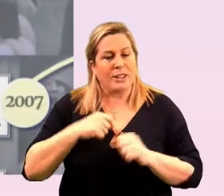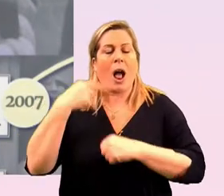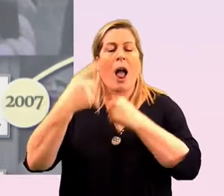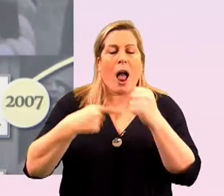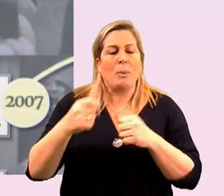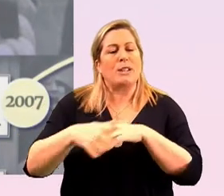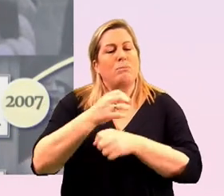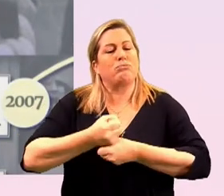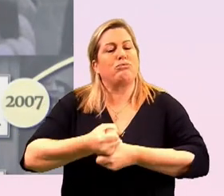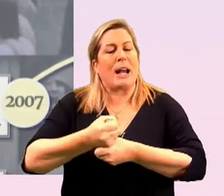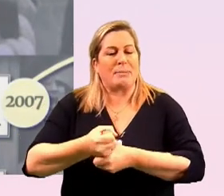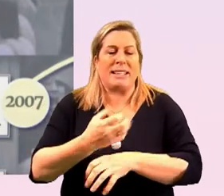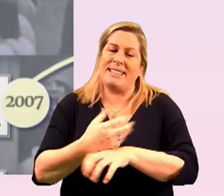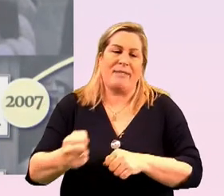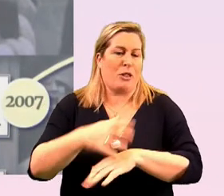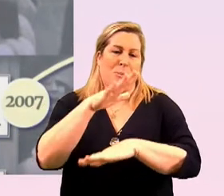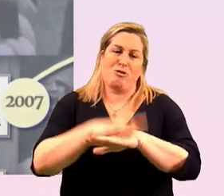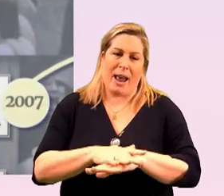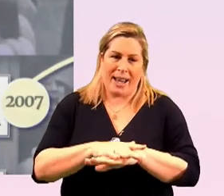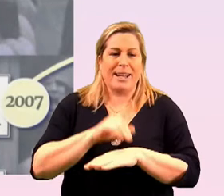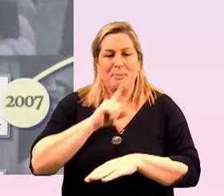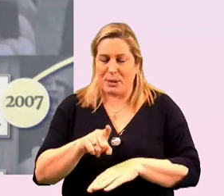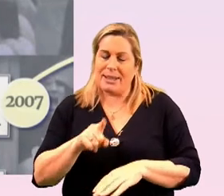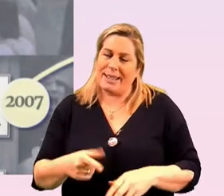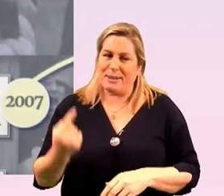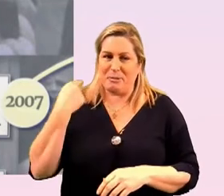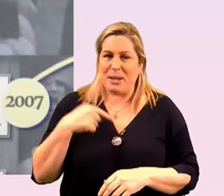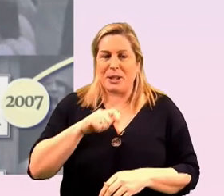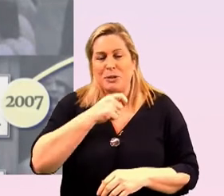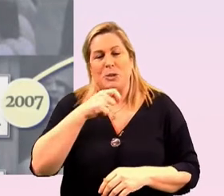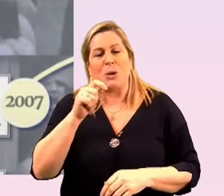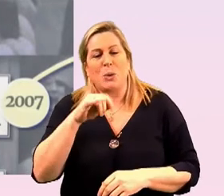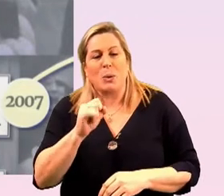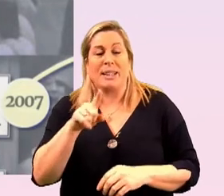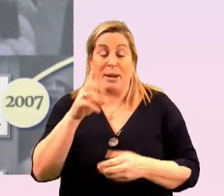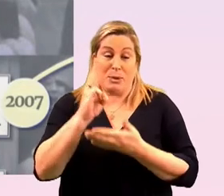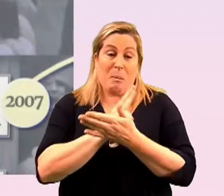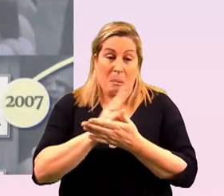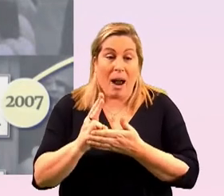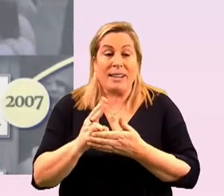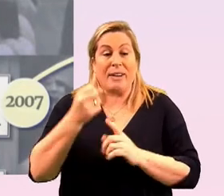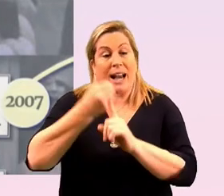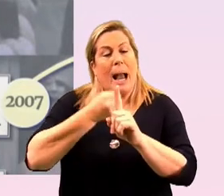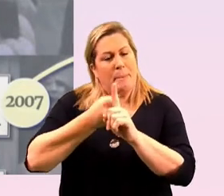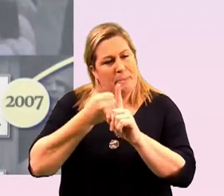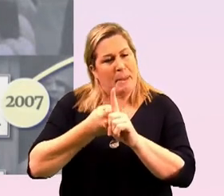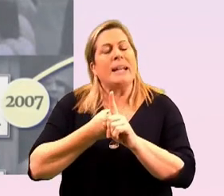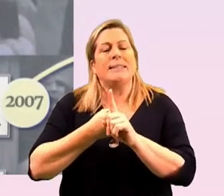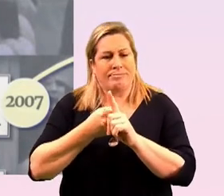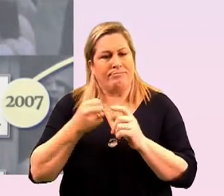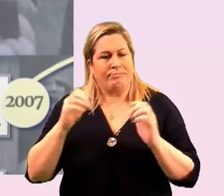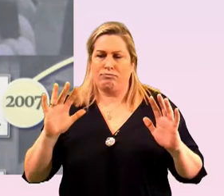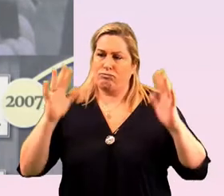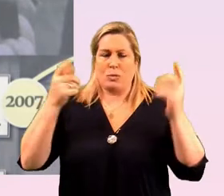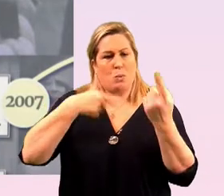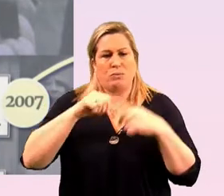the bride and i promise that wasn't a dig at tony that was actually part of a campaign to highlight the fact that we didn't have